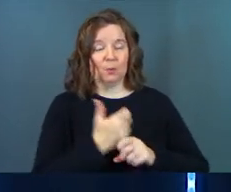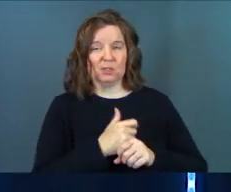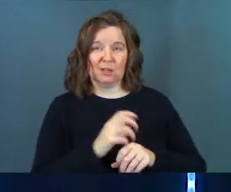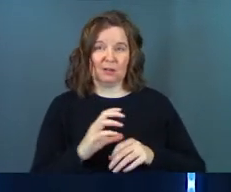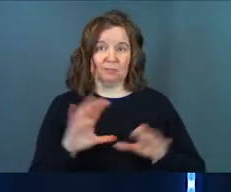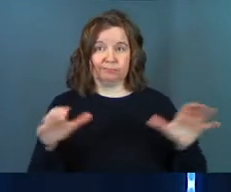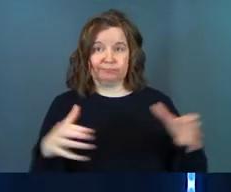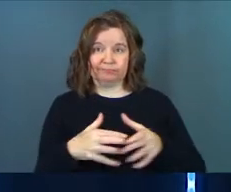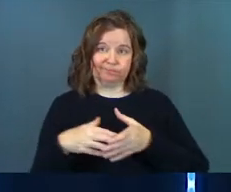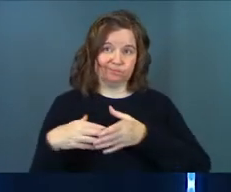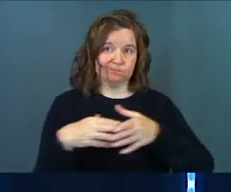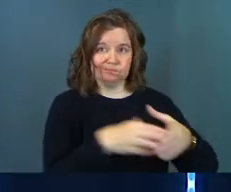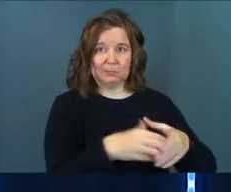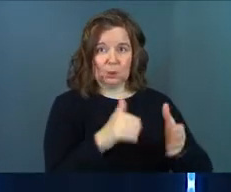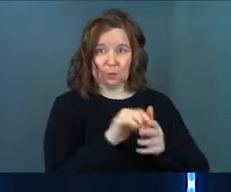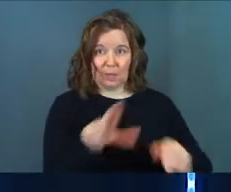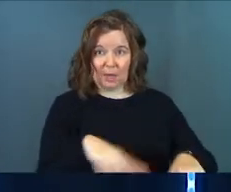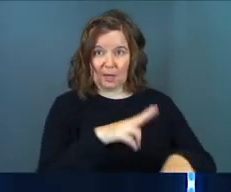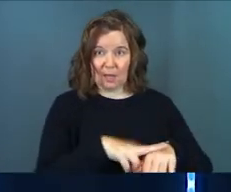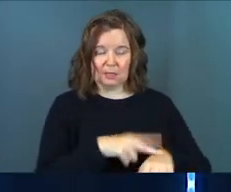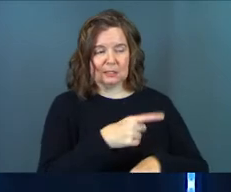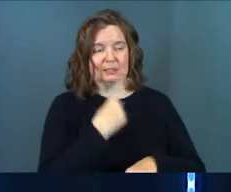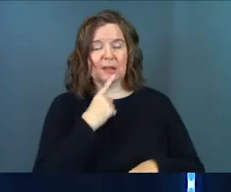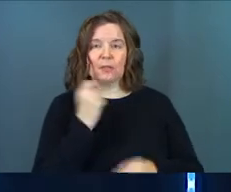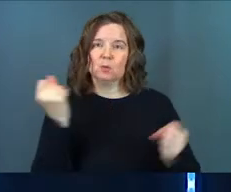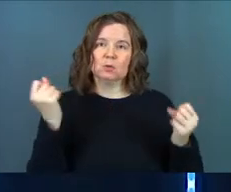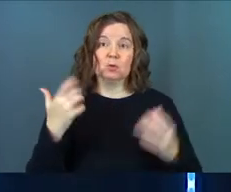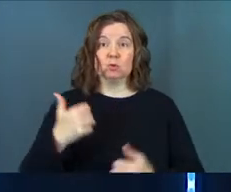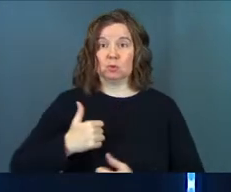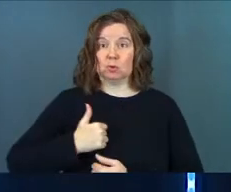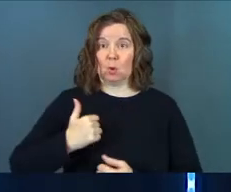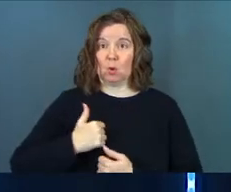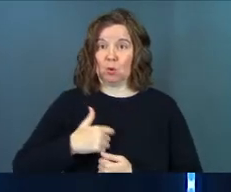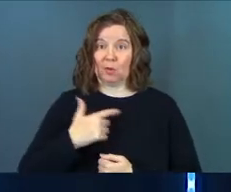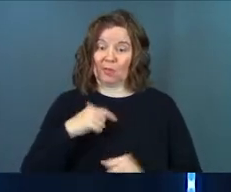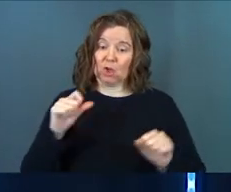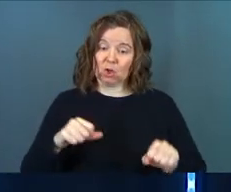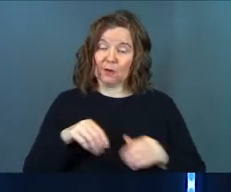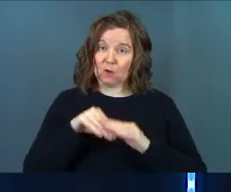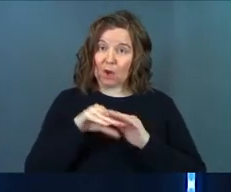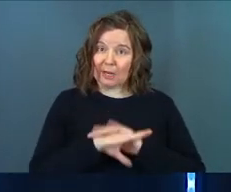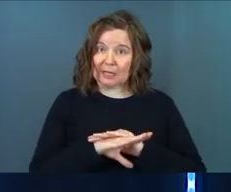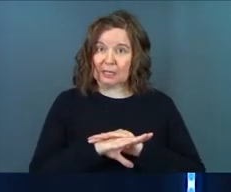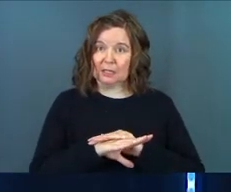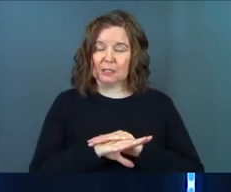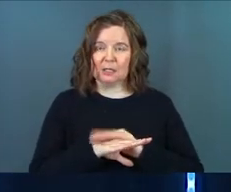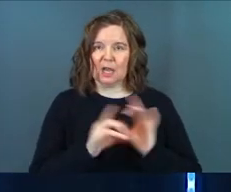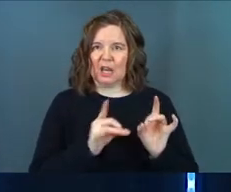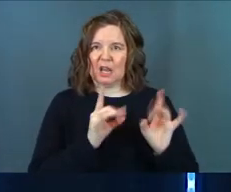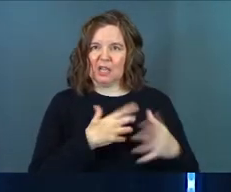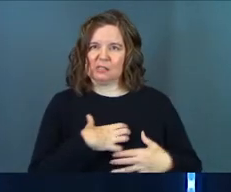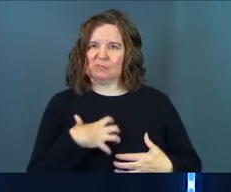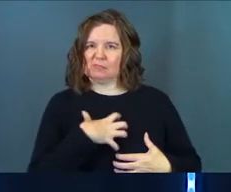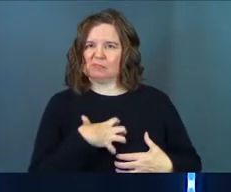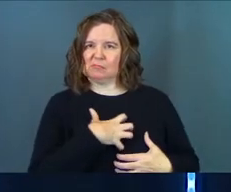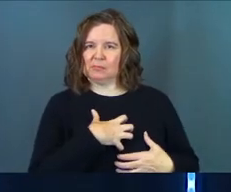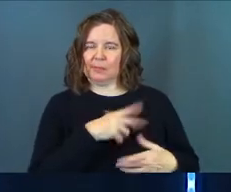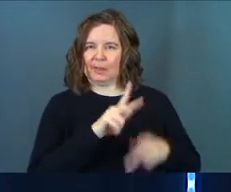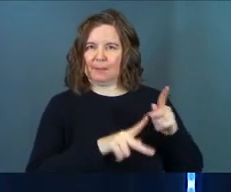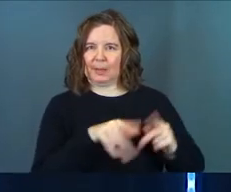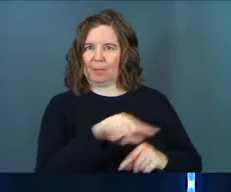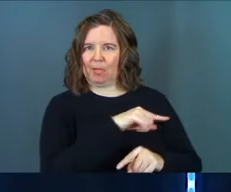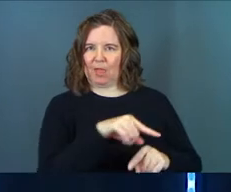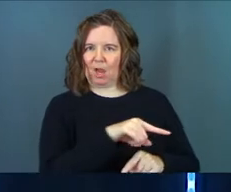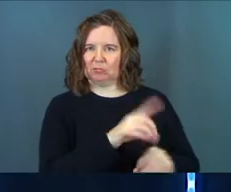a force into that nation. He said there were soldiers that could have gone in and hated the native